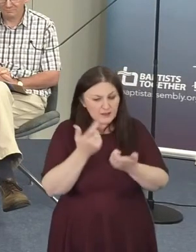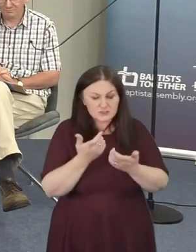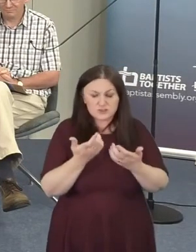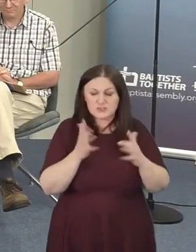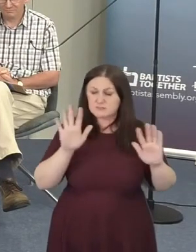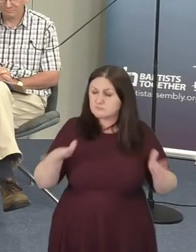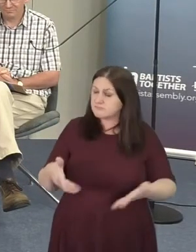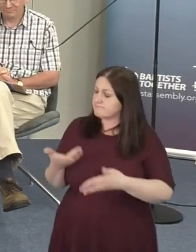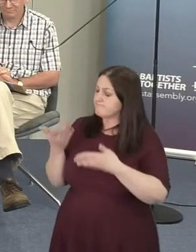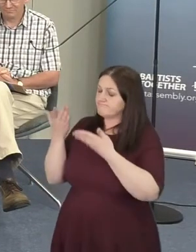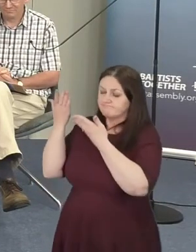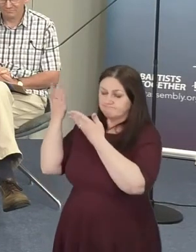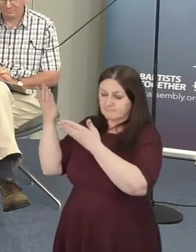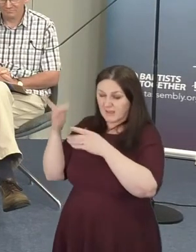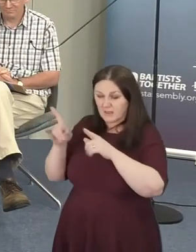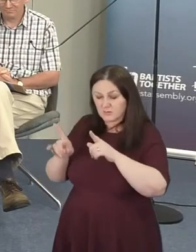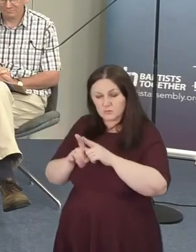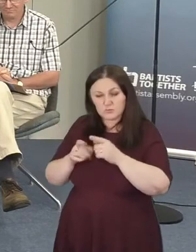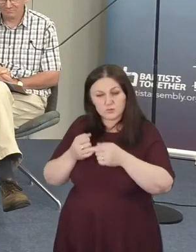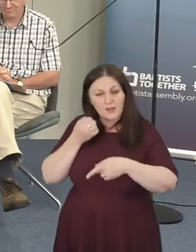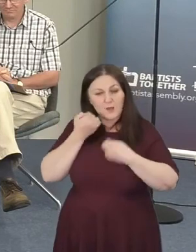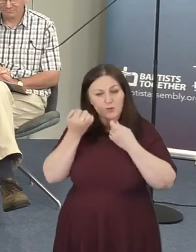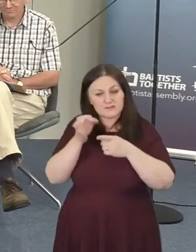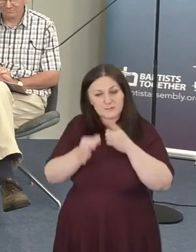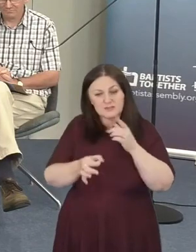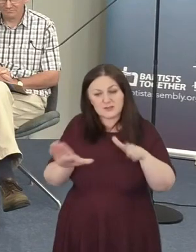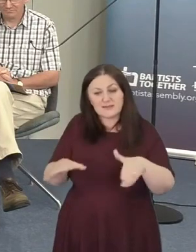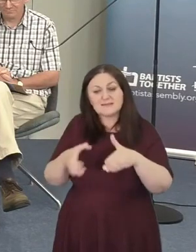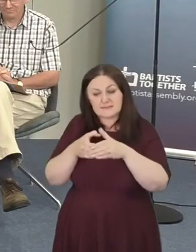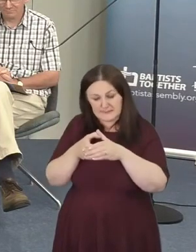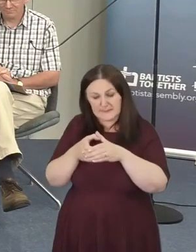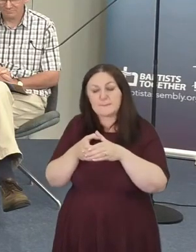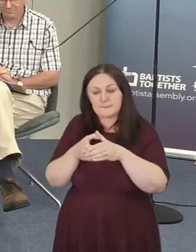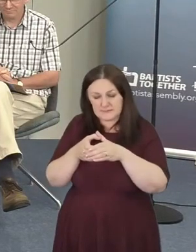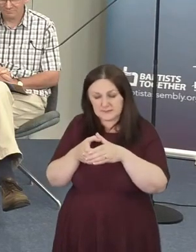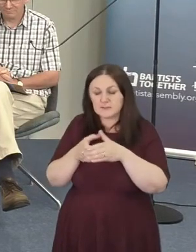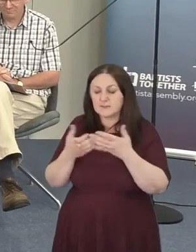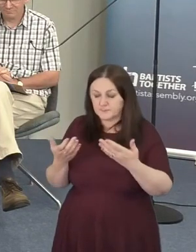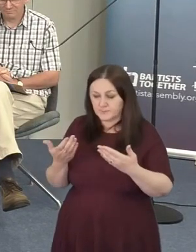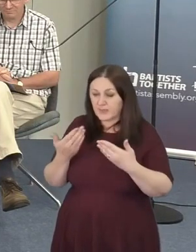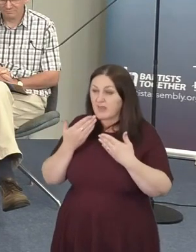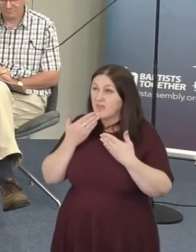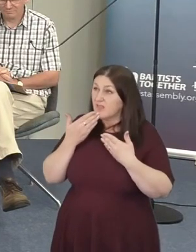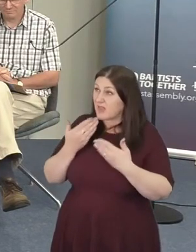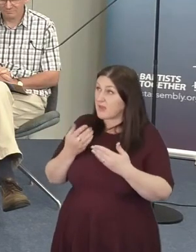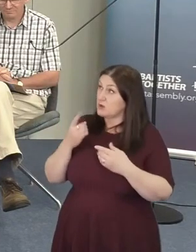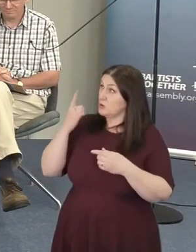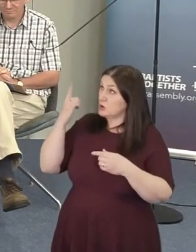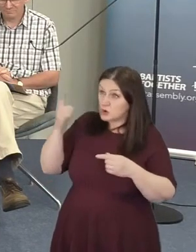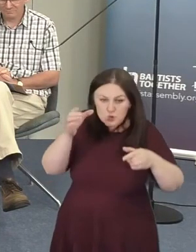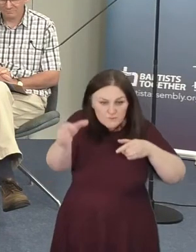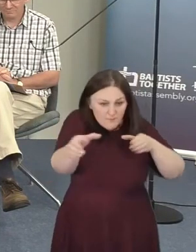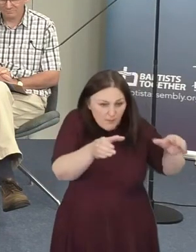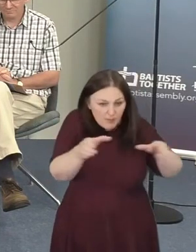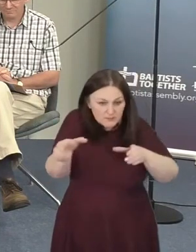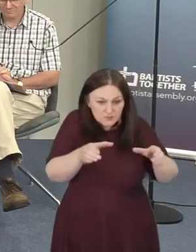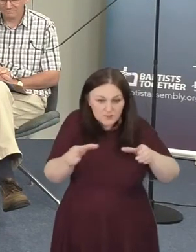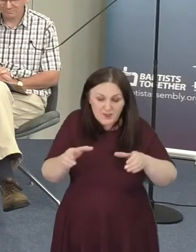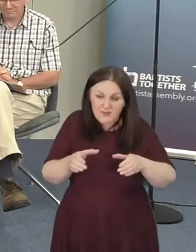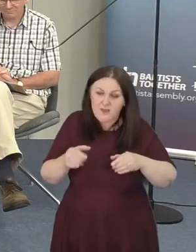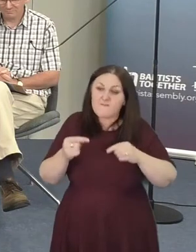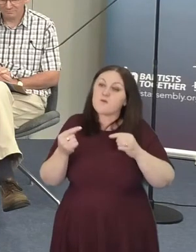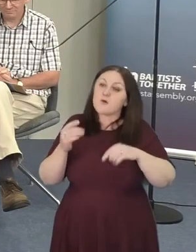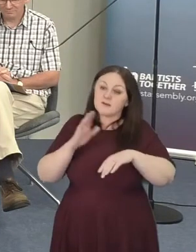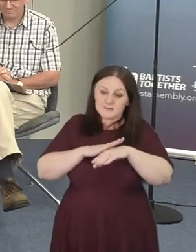again we pray for the specialist teams. Lord thank you that you have pulled us together for a time such as this. Deepen our bonds